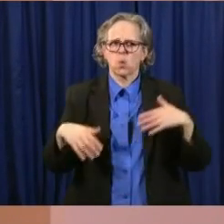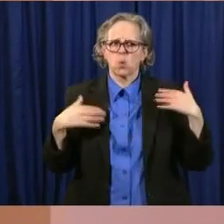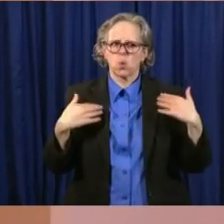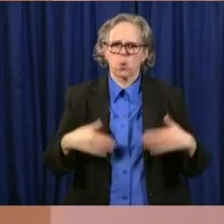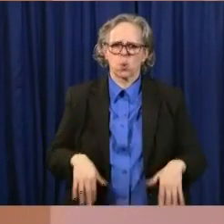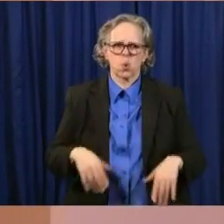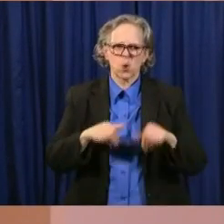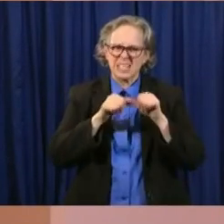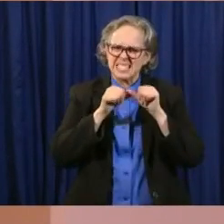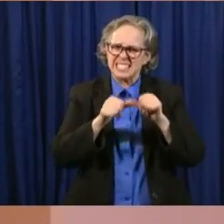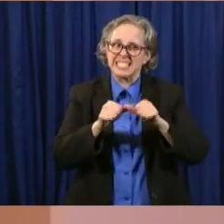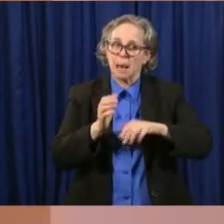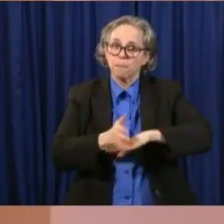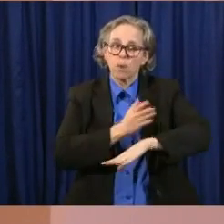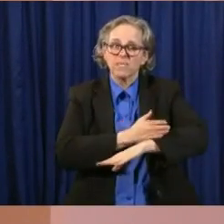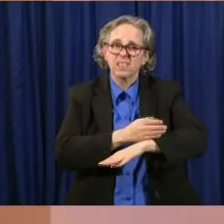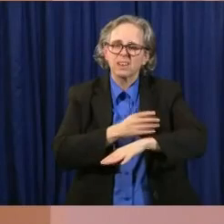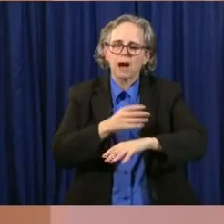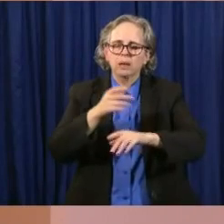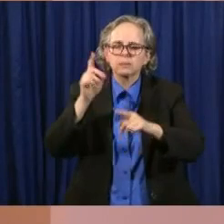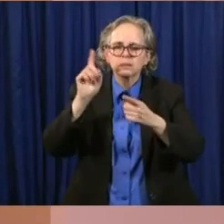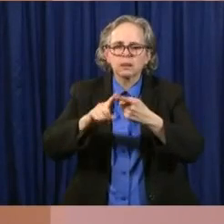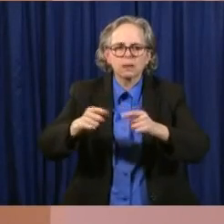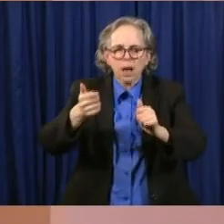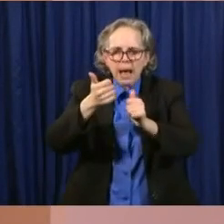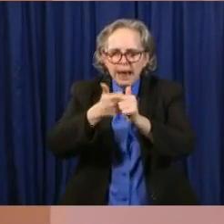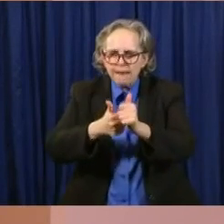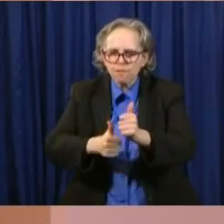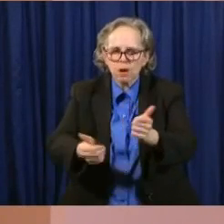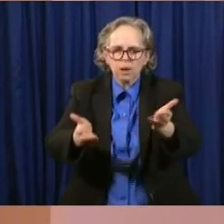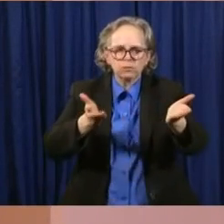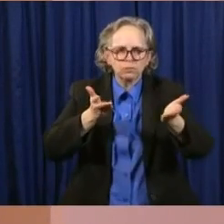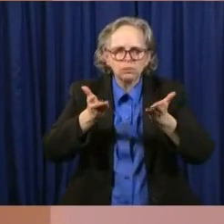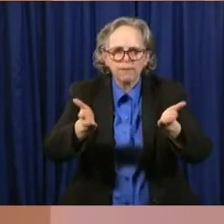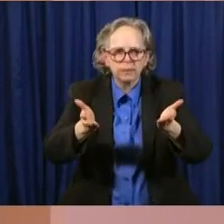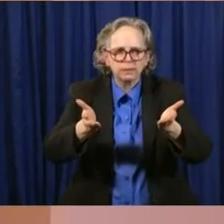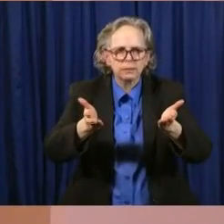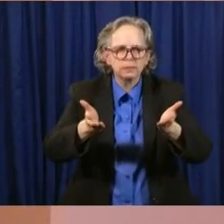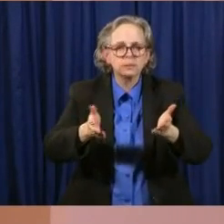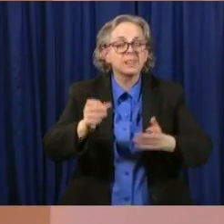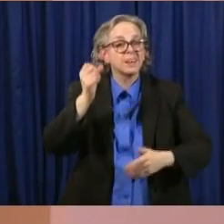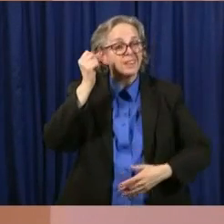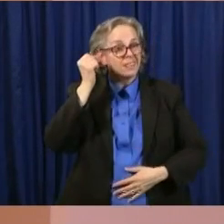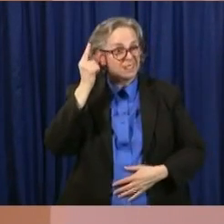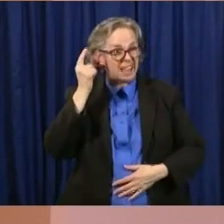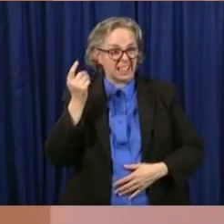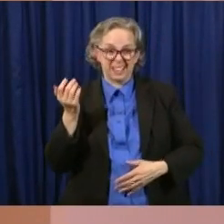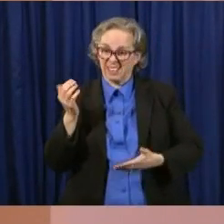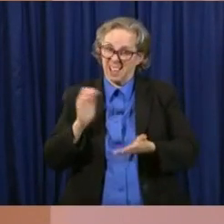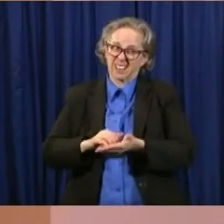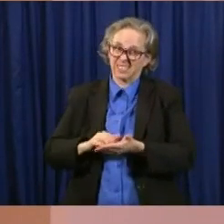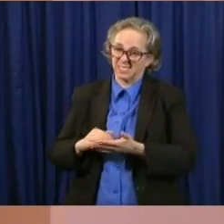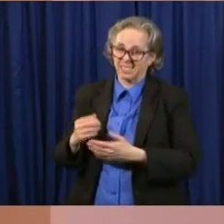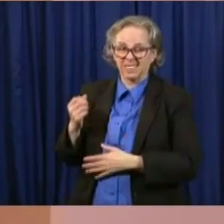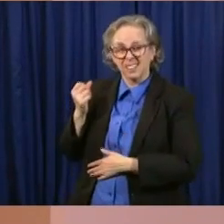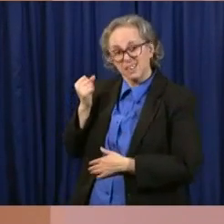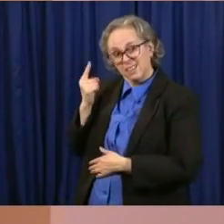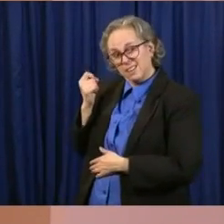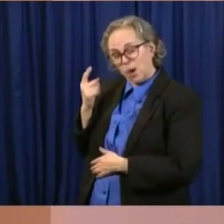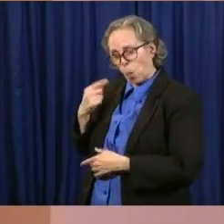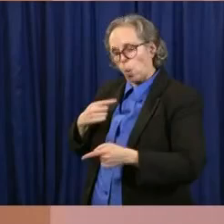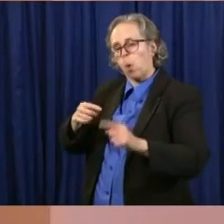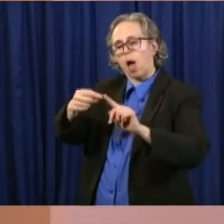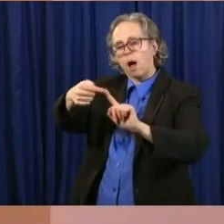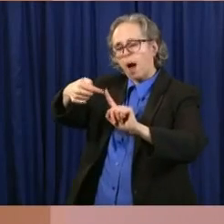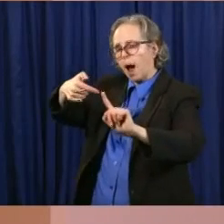and that reassurance that everything that you're eligible for will be backdated to that time. And, uh, we spent